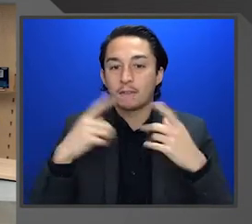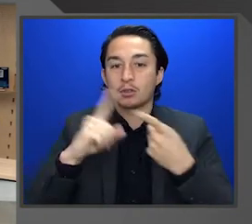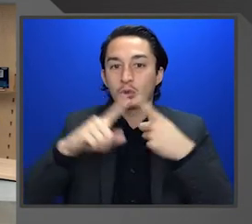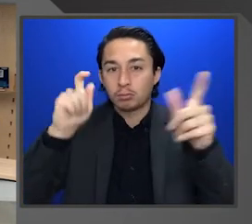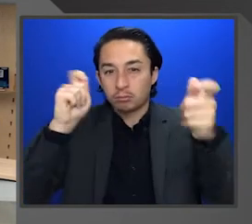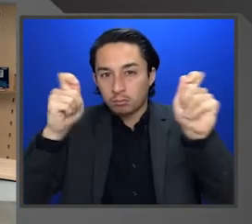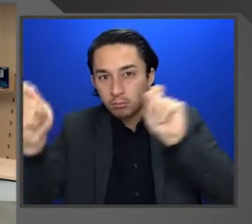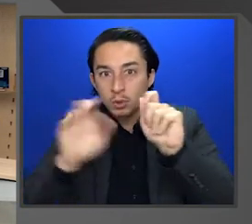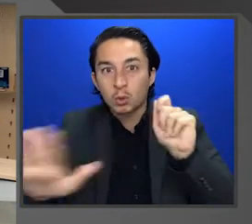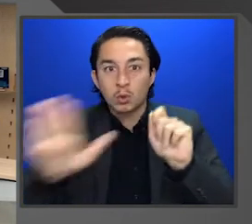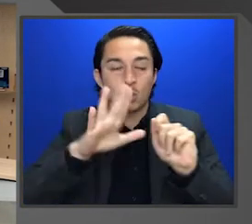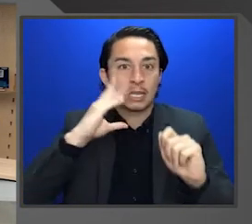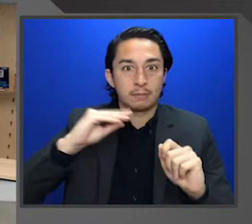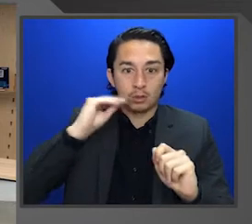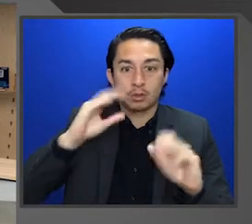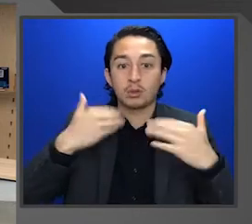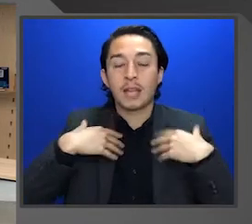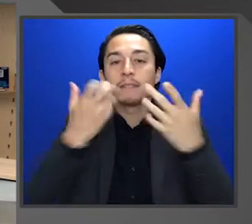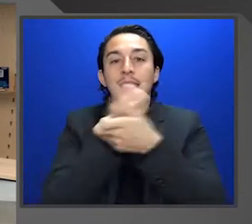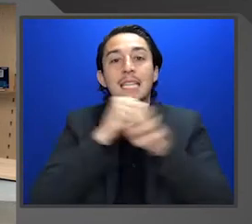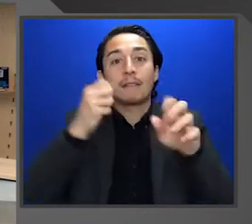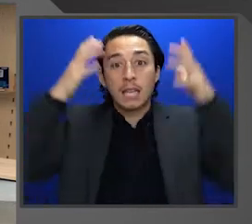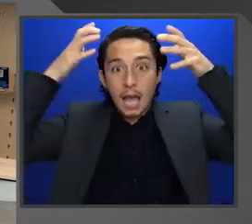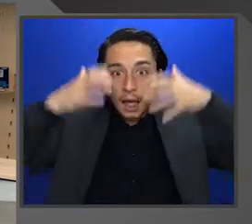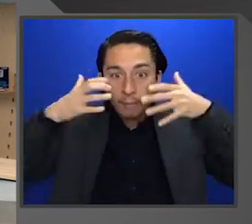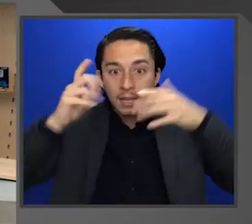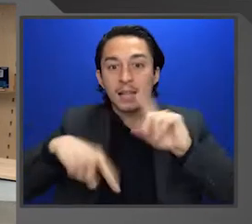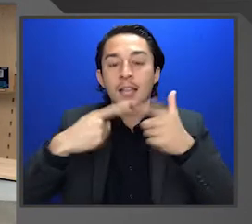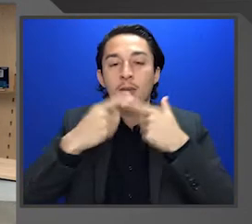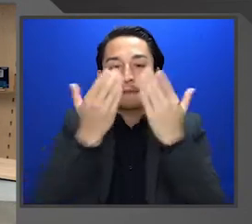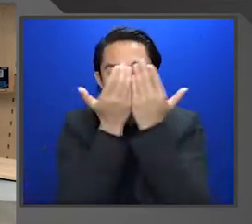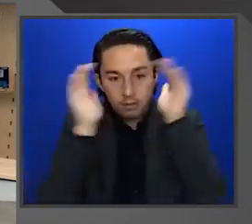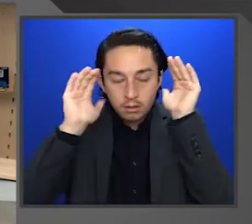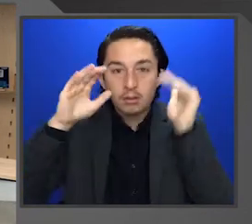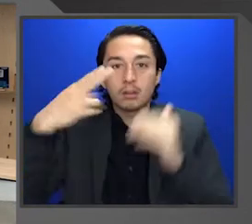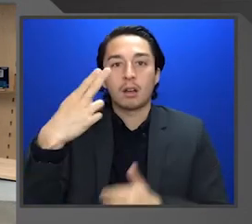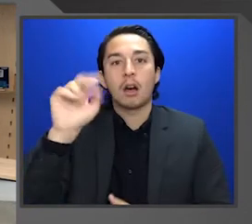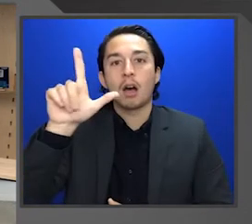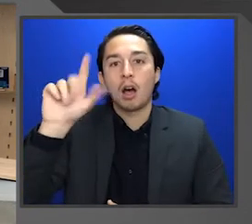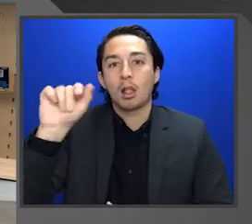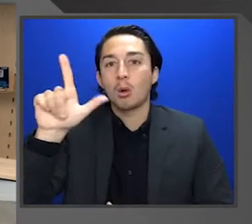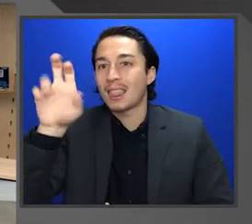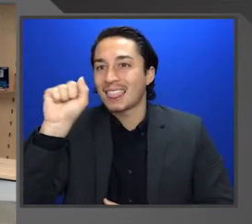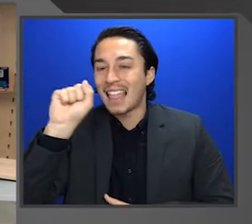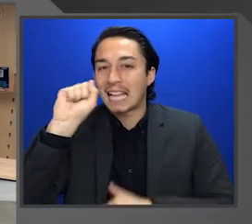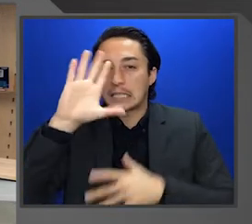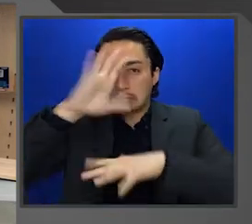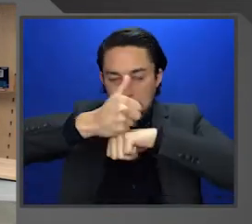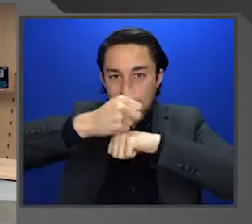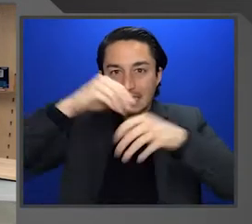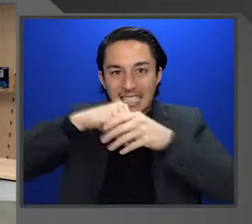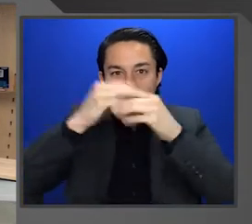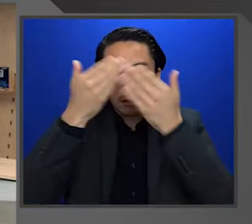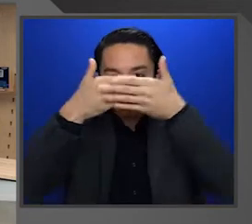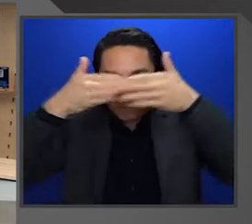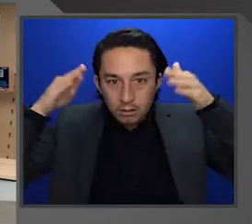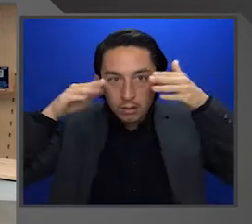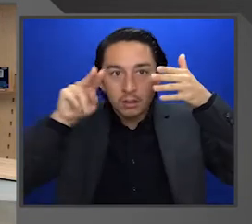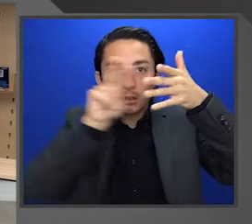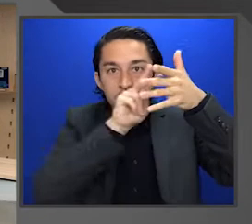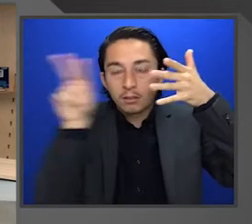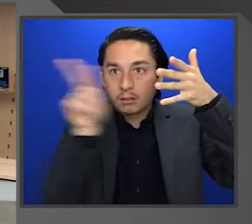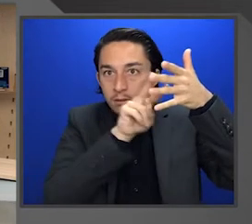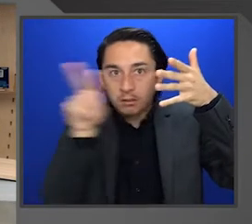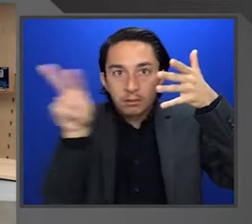to have to augment your experience. So you have your safety helmet, but then you've got the HoloLens 2 embedded inside of it, allowing you